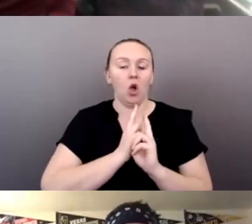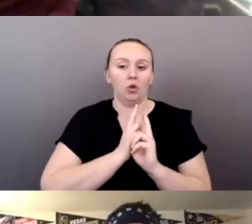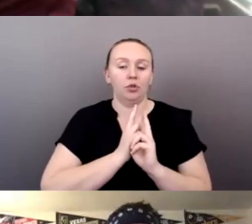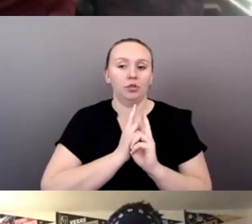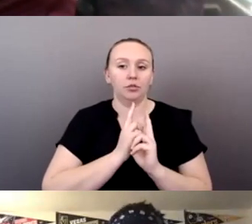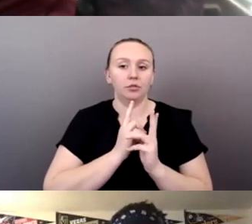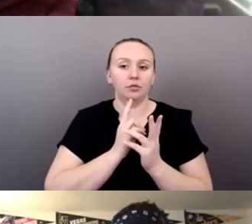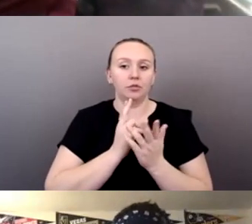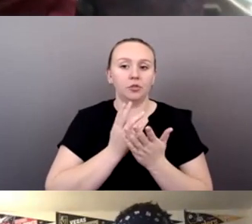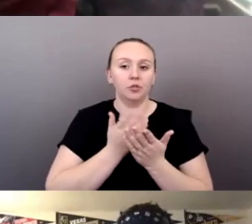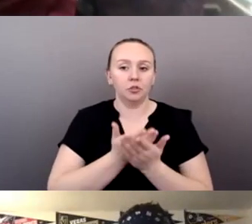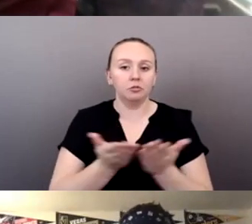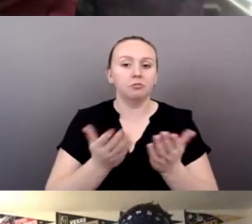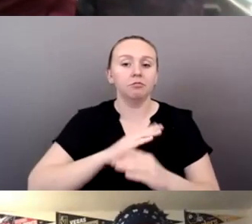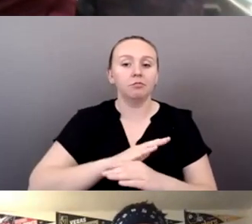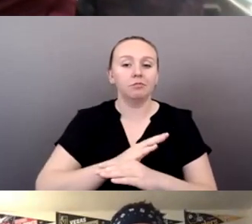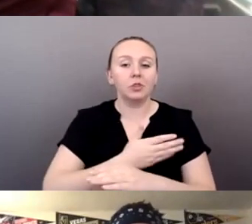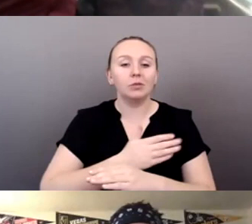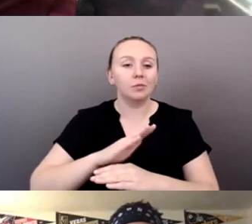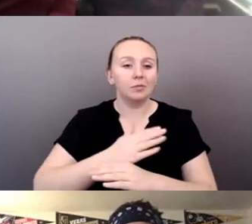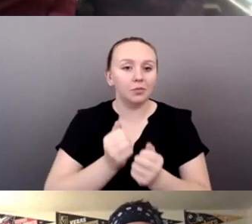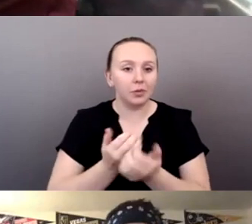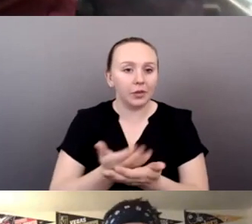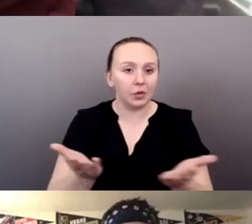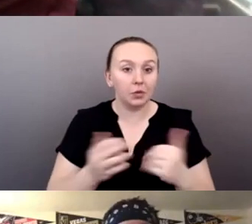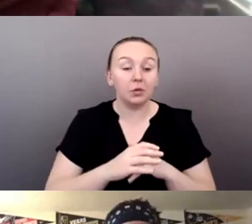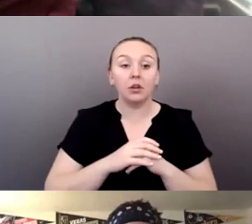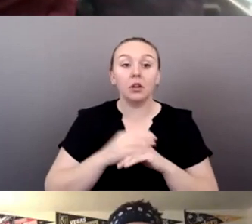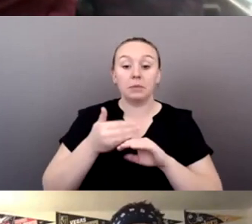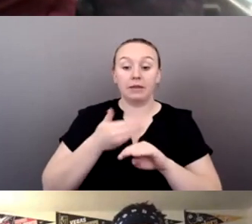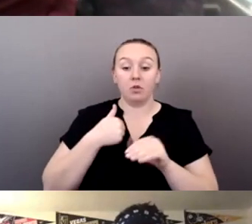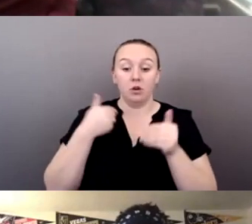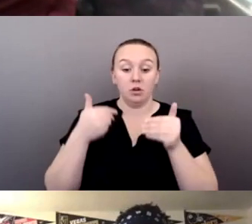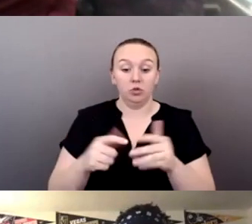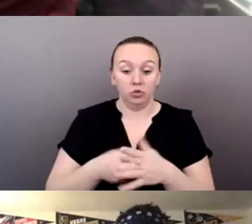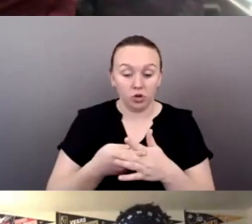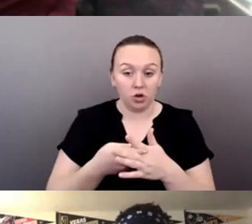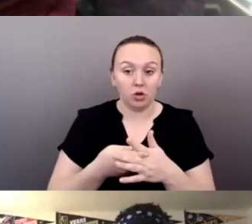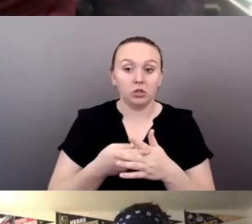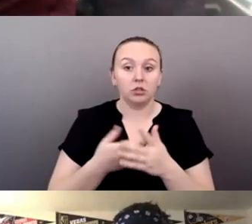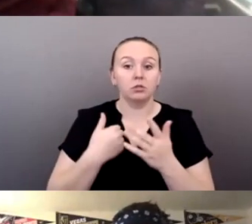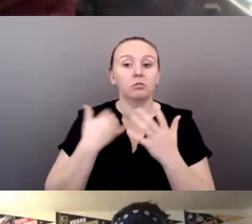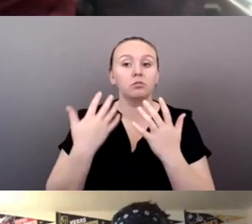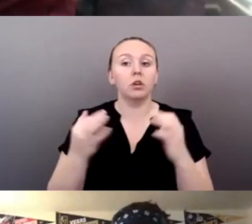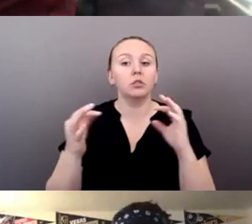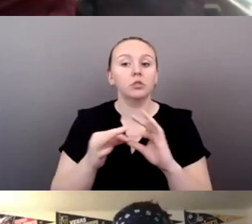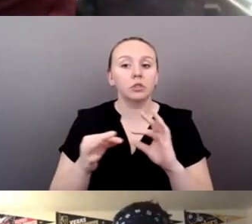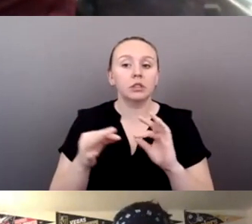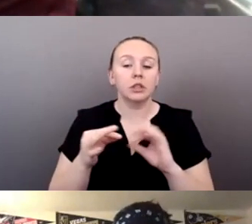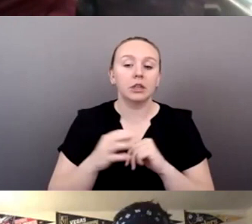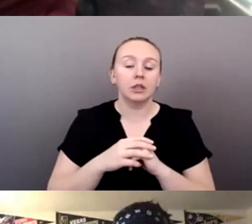to share a song. Um, before I begin, I'd just like to say, um,